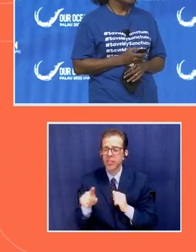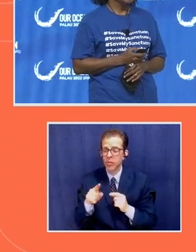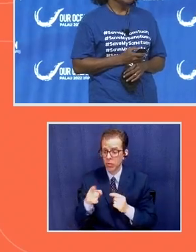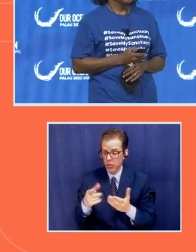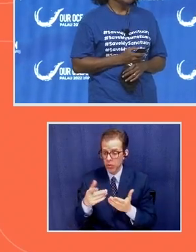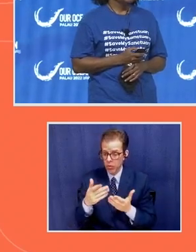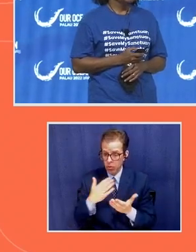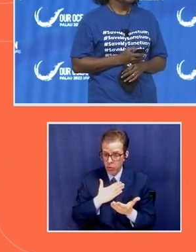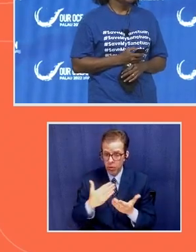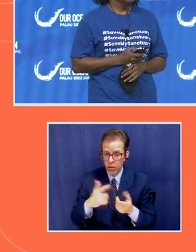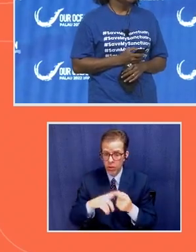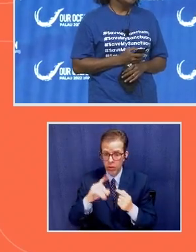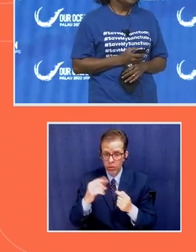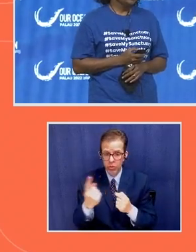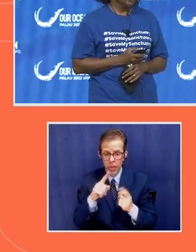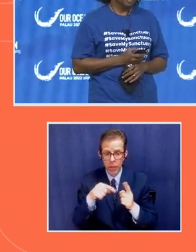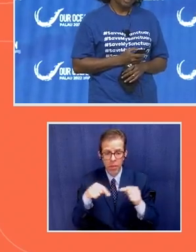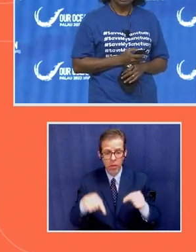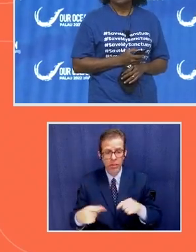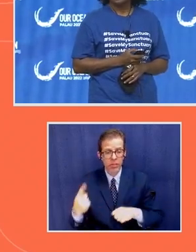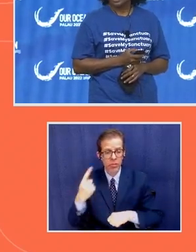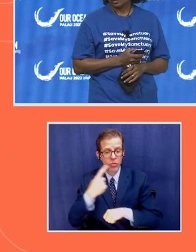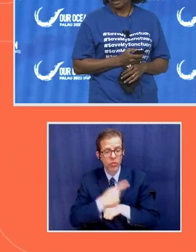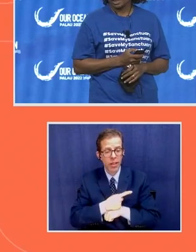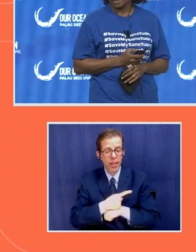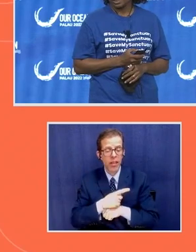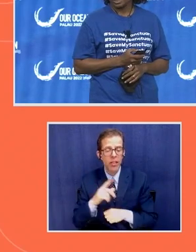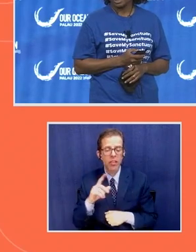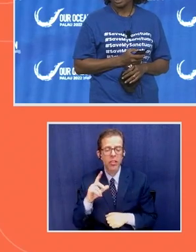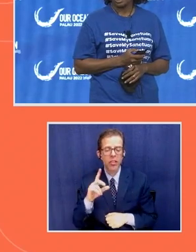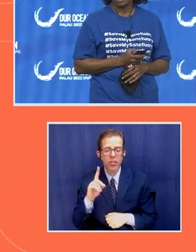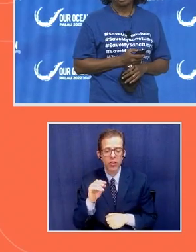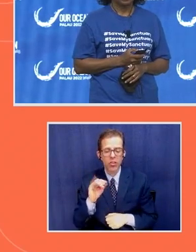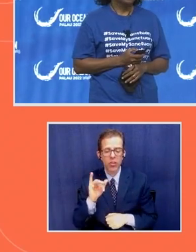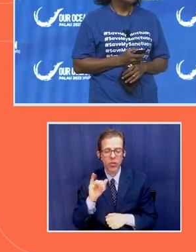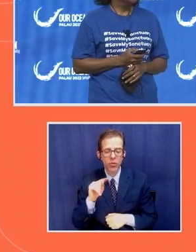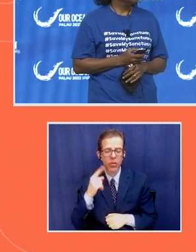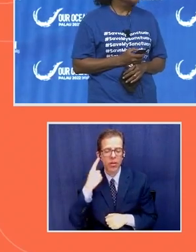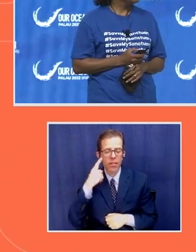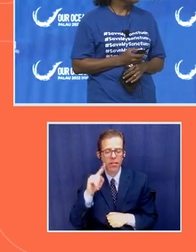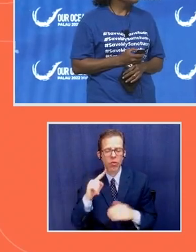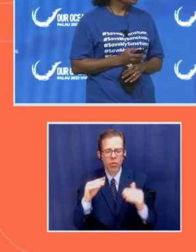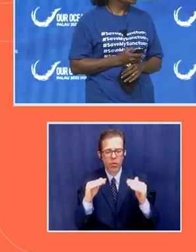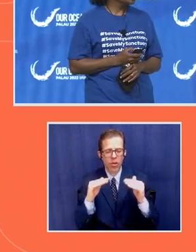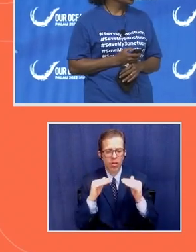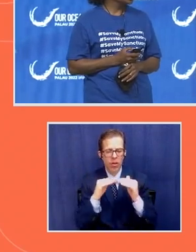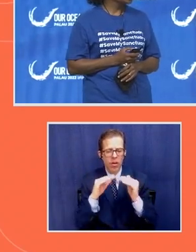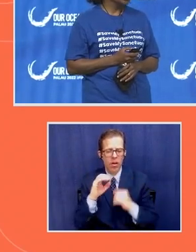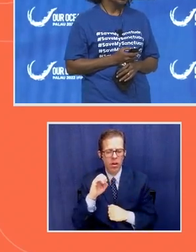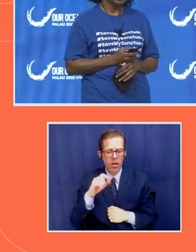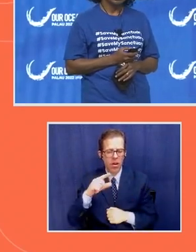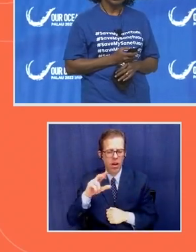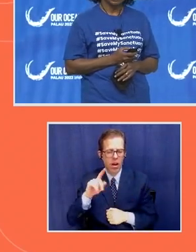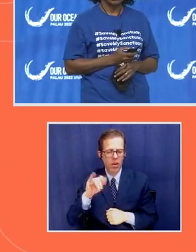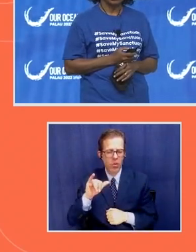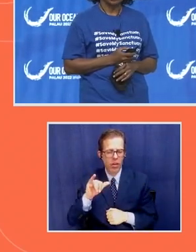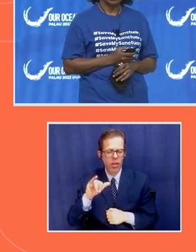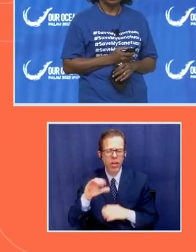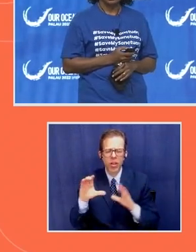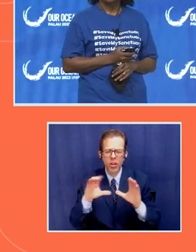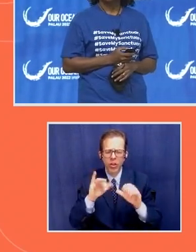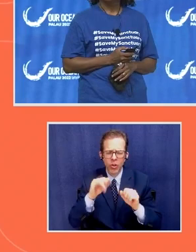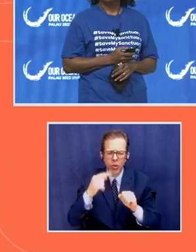do it for equity. Do it for social justice.